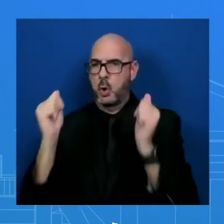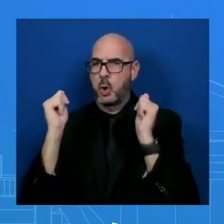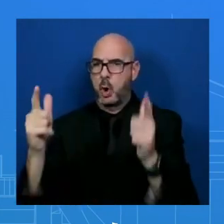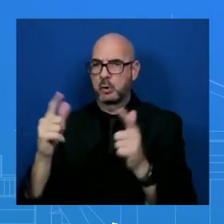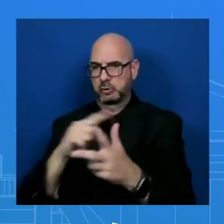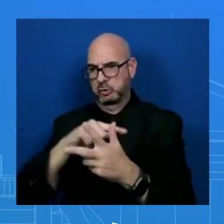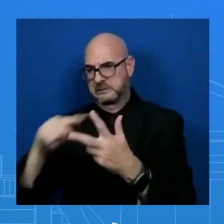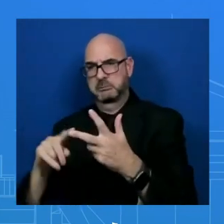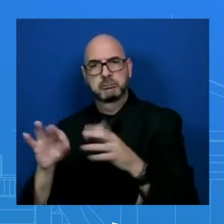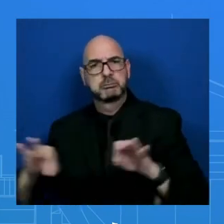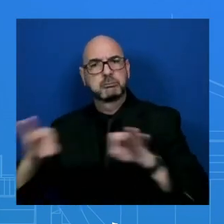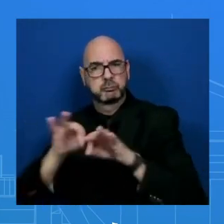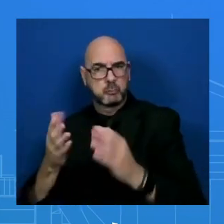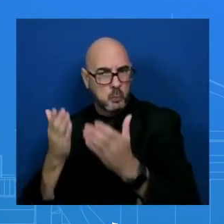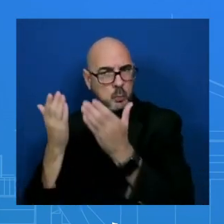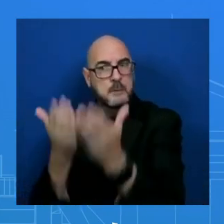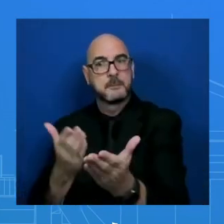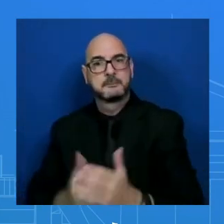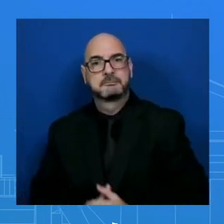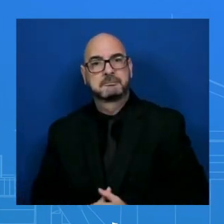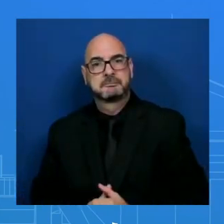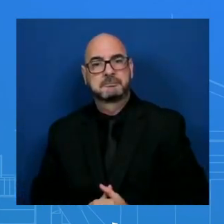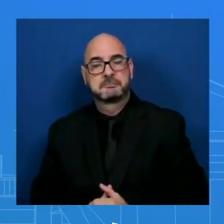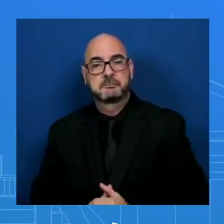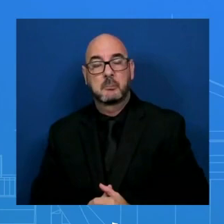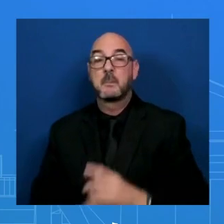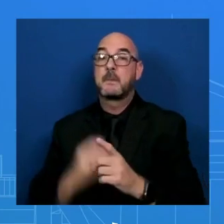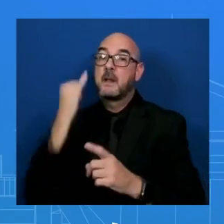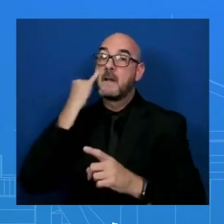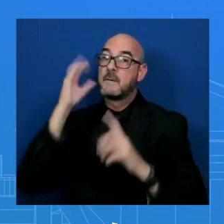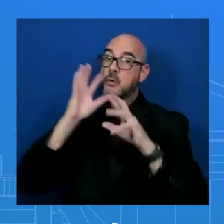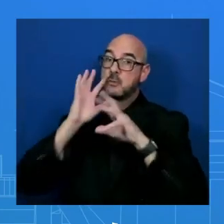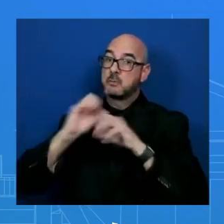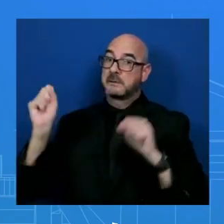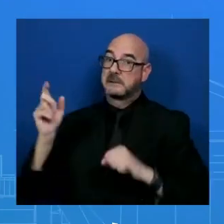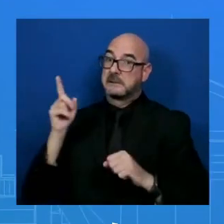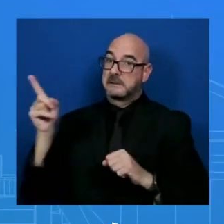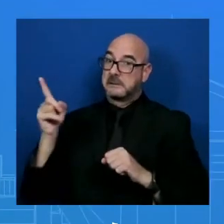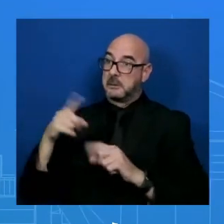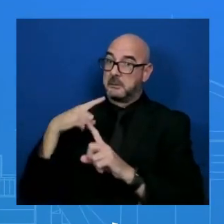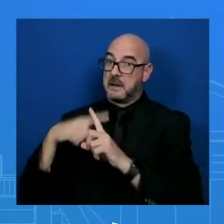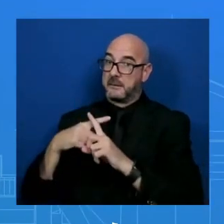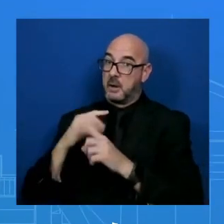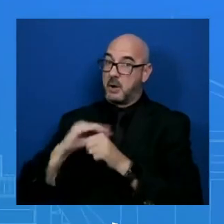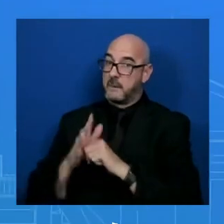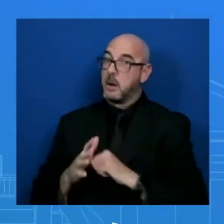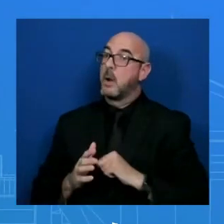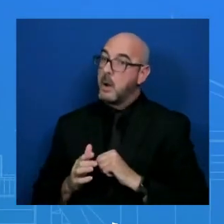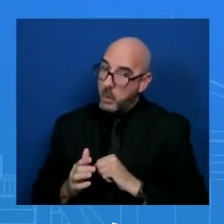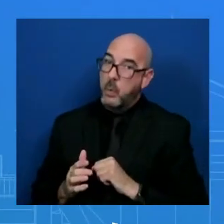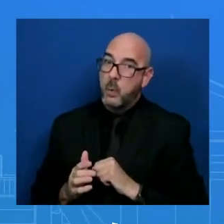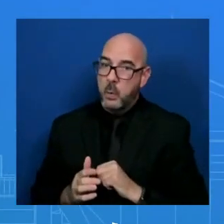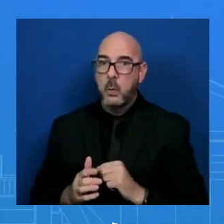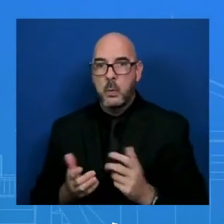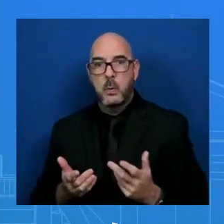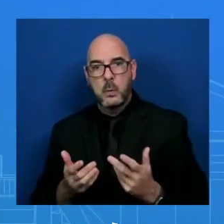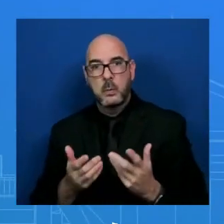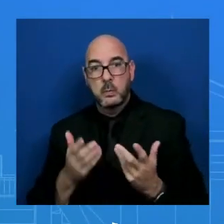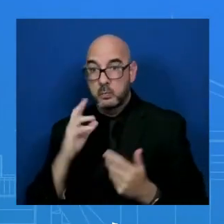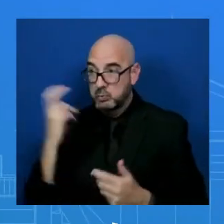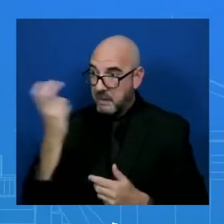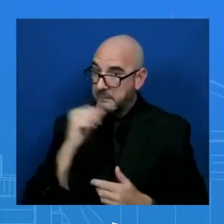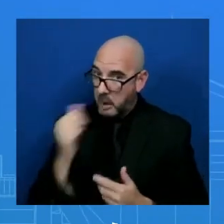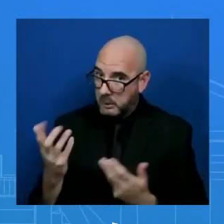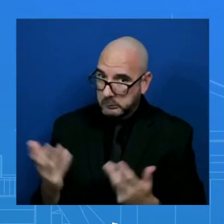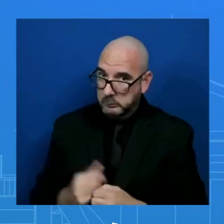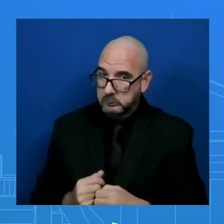Yeah, if President Biden does test positive for COVID in the coming days, we can assume he's not going to travel to India. just not going to get into hypotheticals. I'm really not. There's no updates